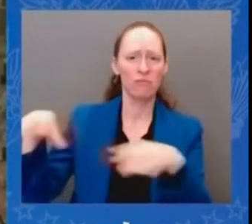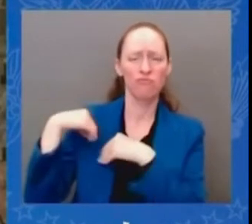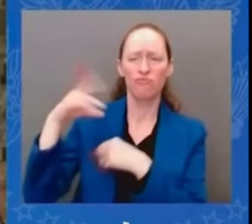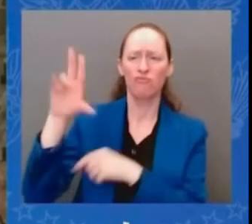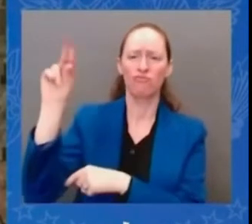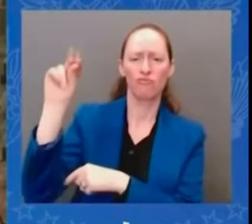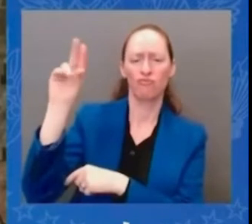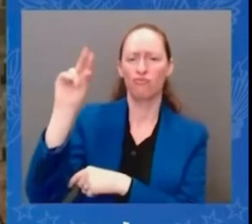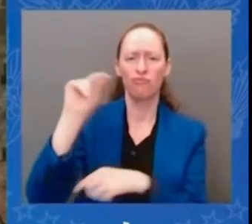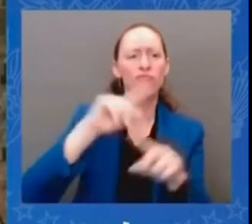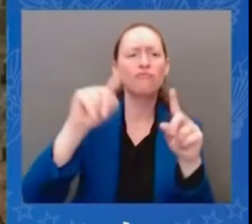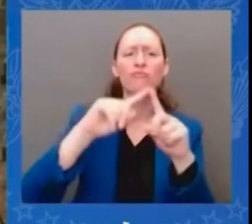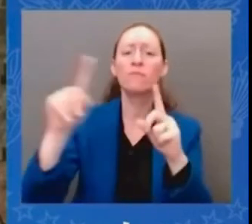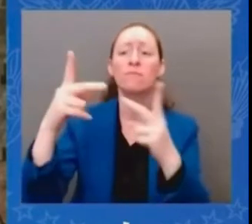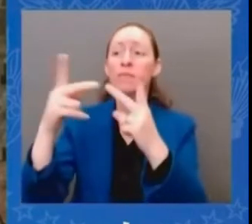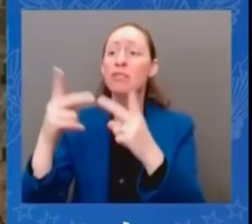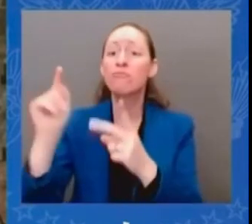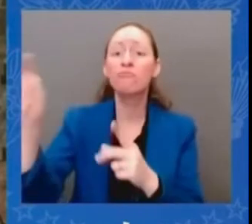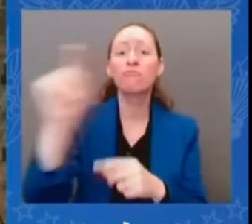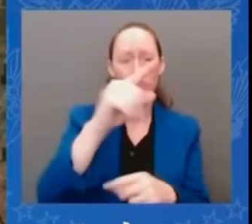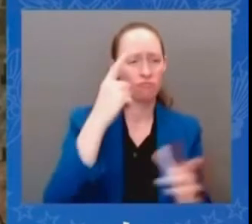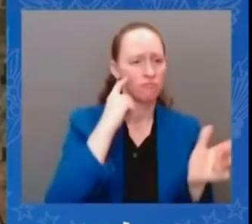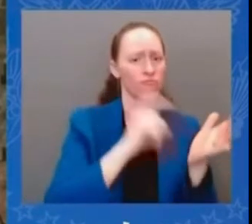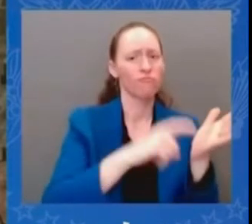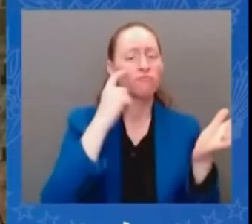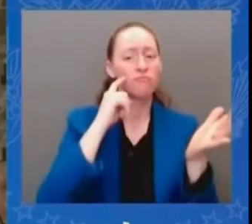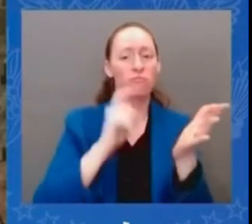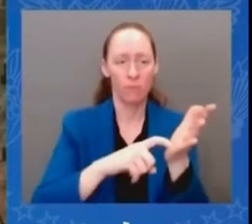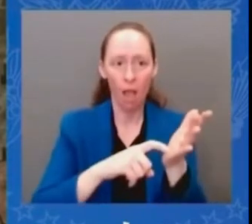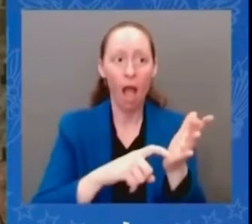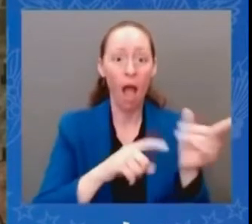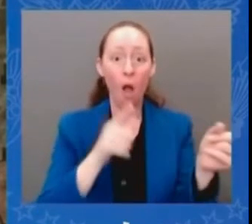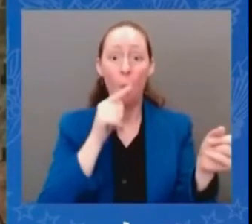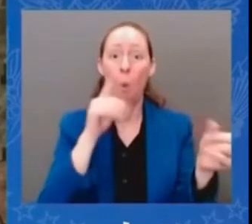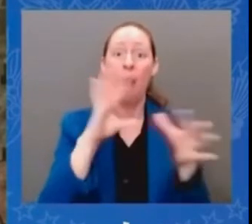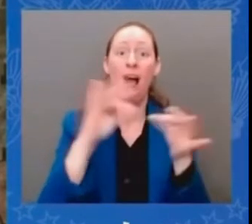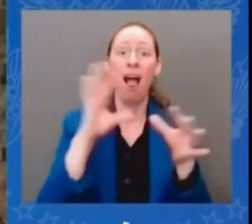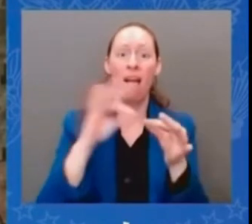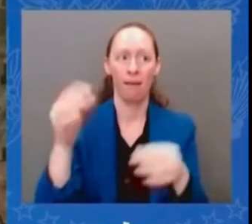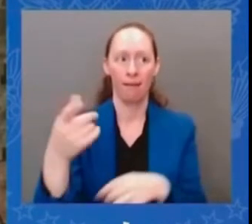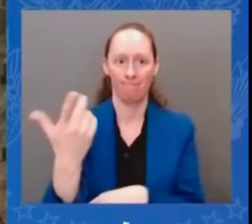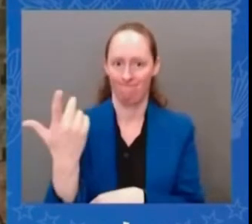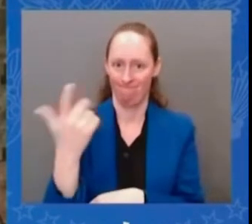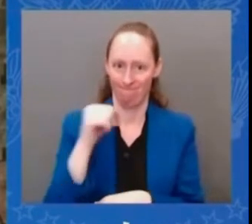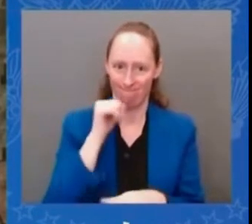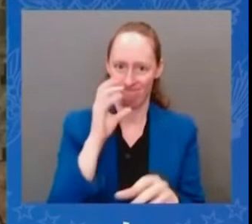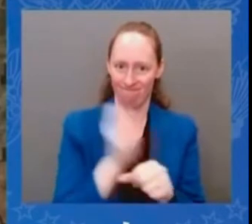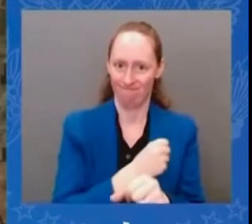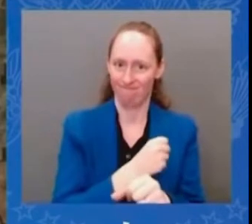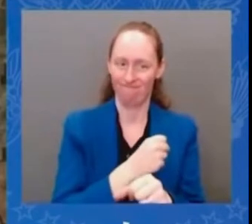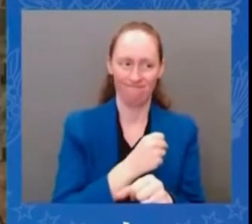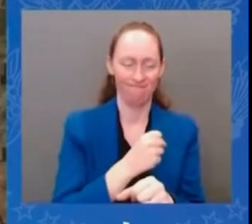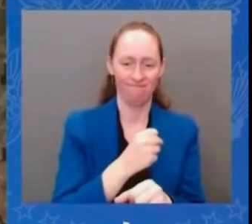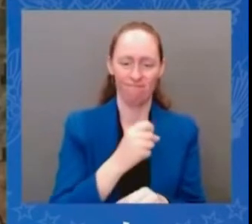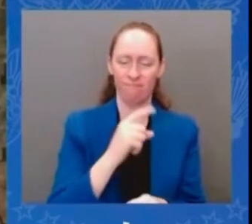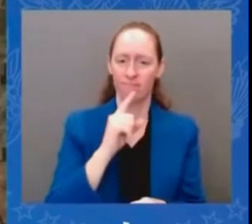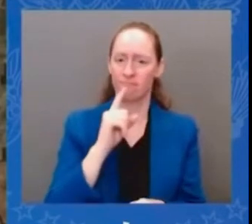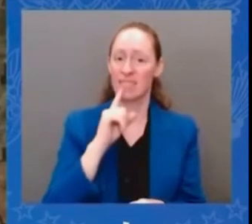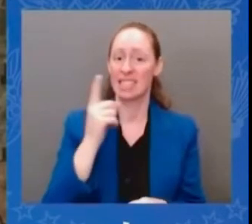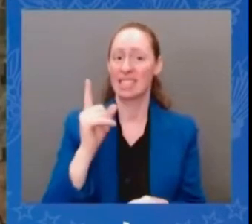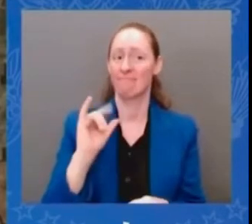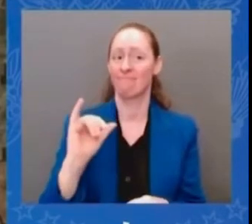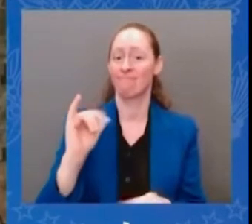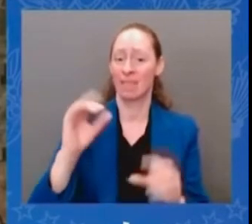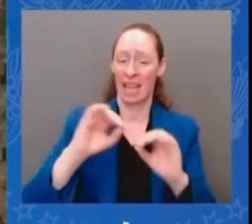rejection of political violence and voter intimidation there was an emphatic statement that in america the will of the people prevails